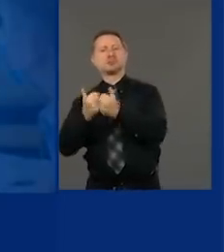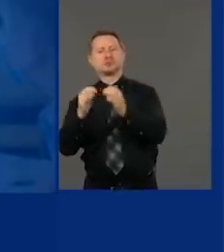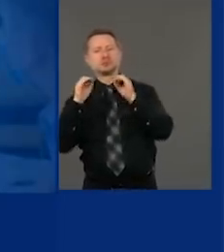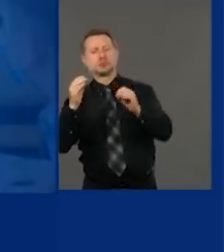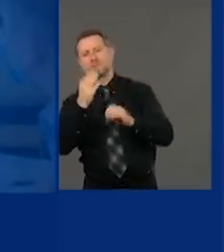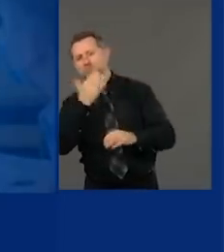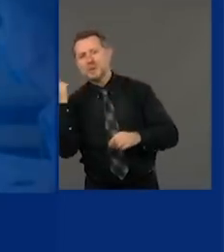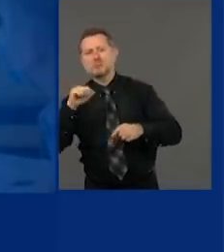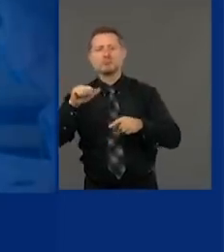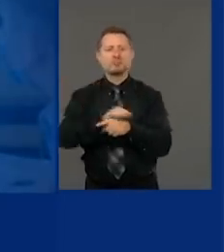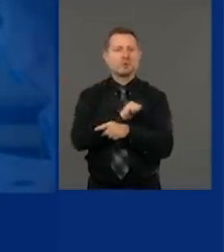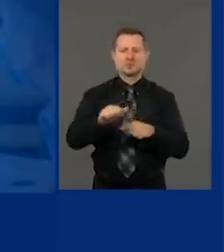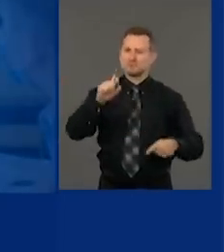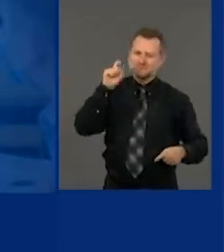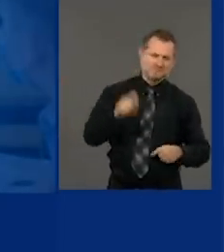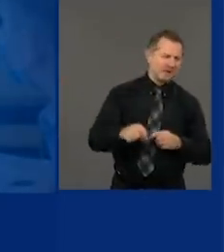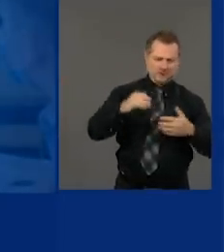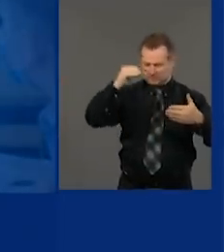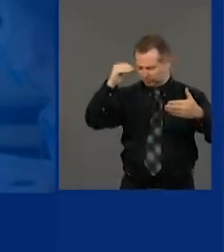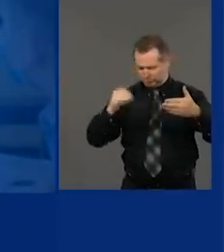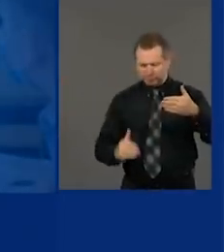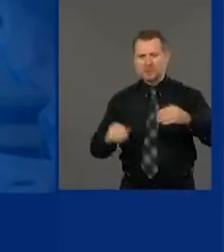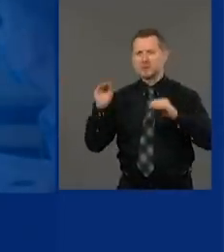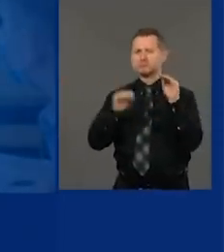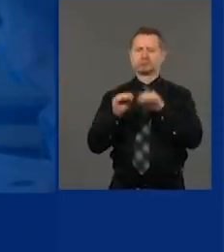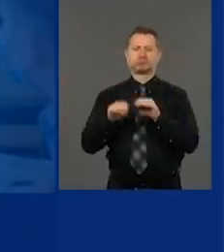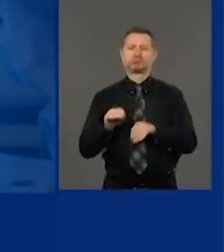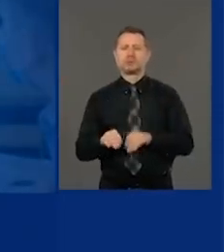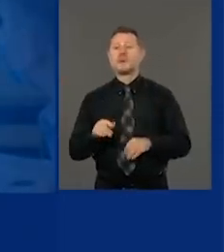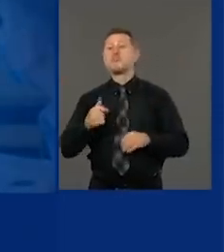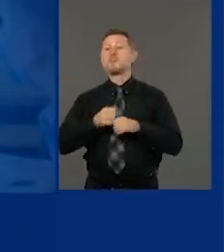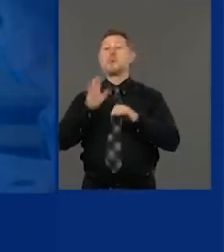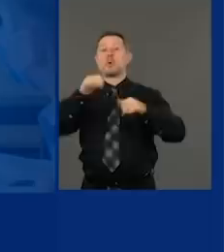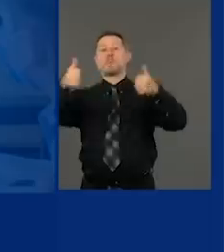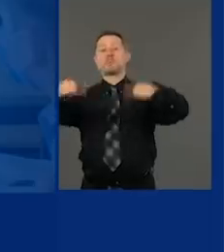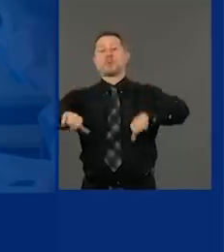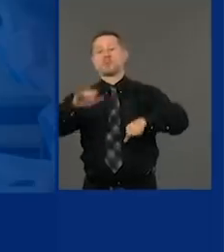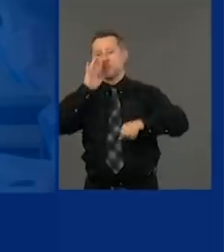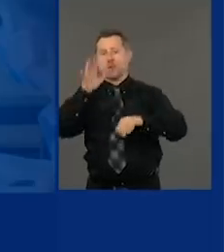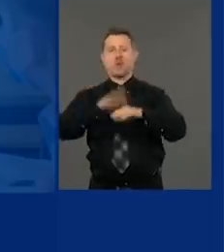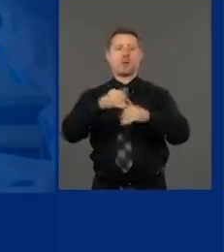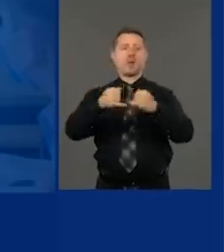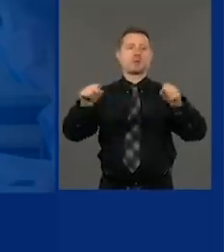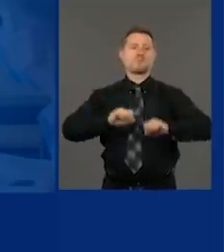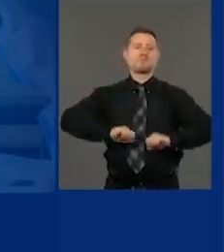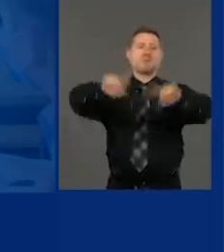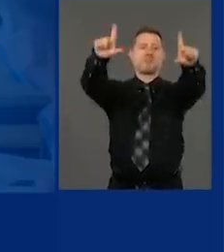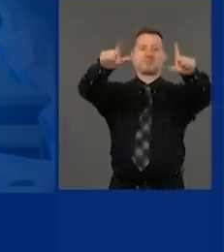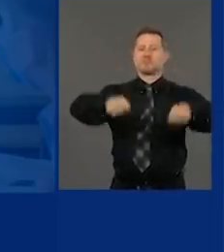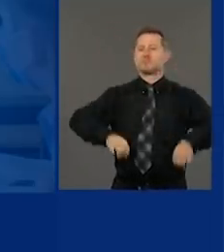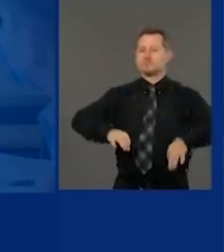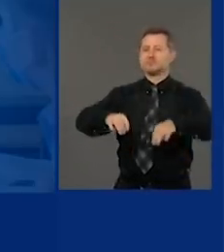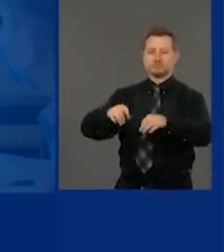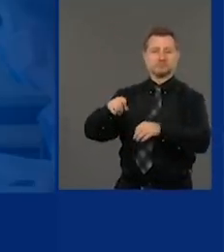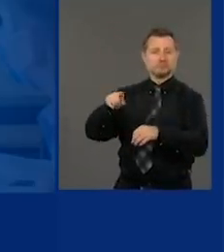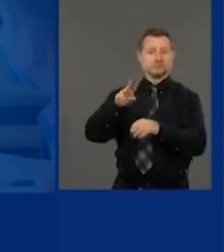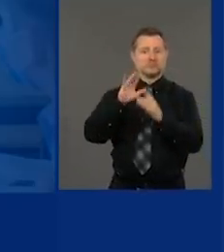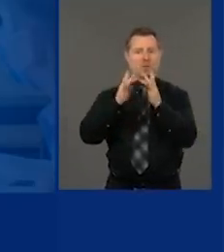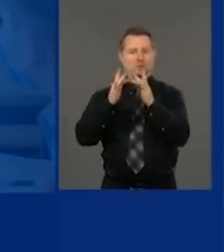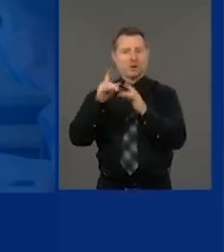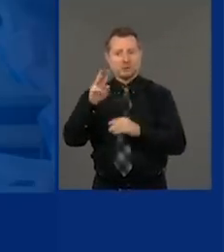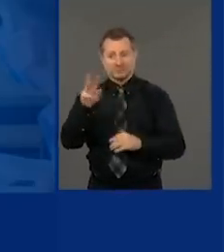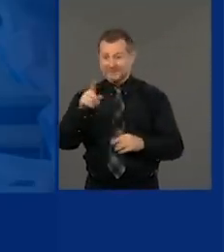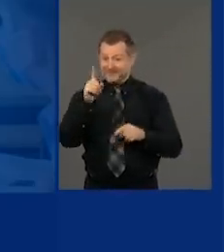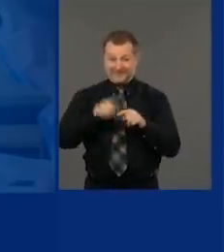And all the guidelines will be up today. We want masks and PPE whenever students or staff cannot